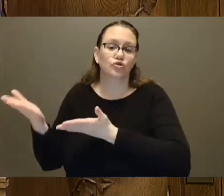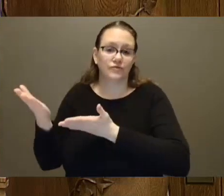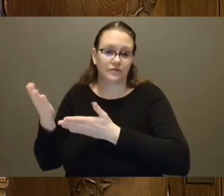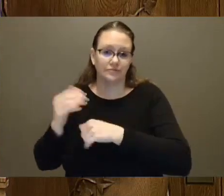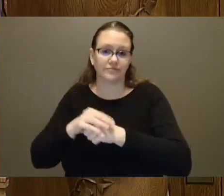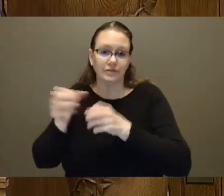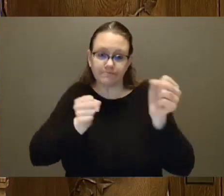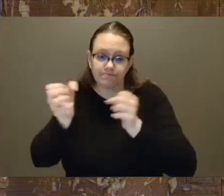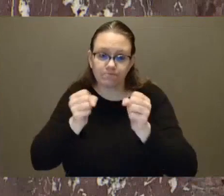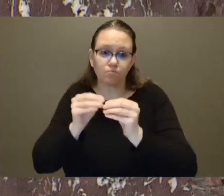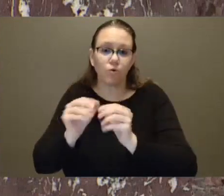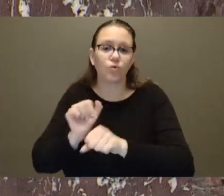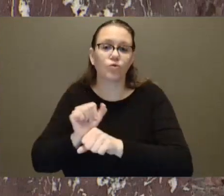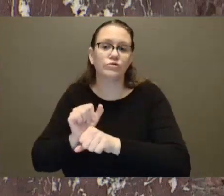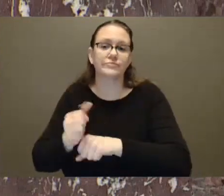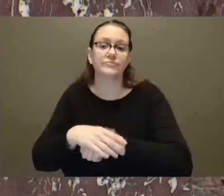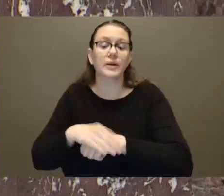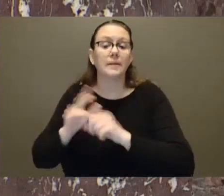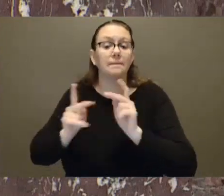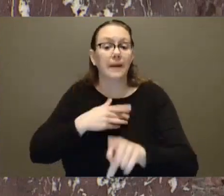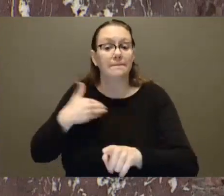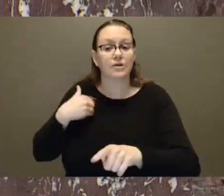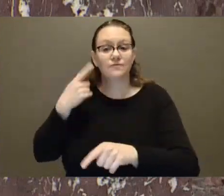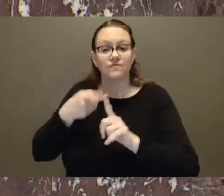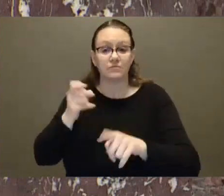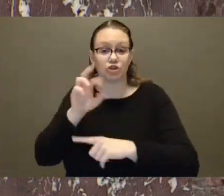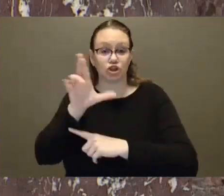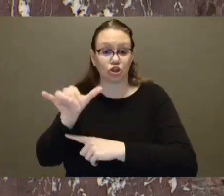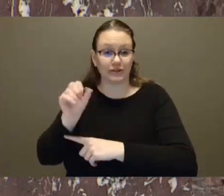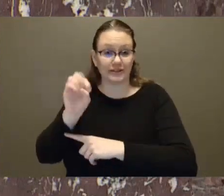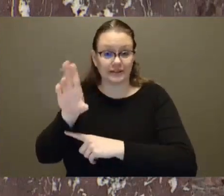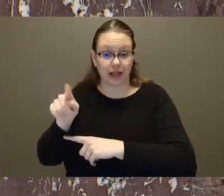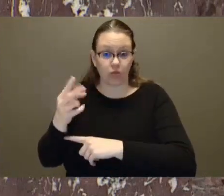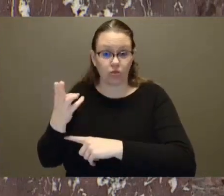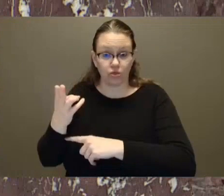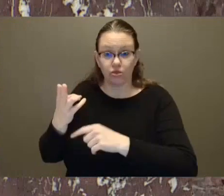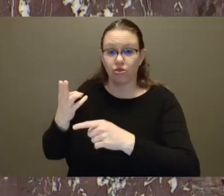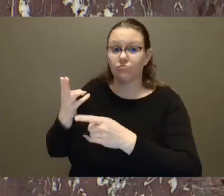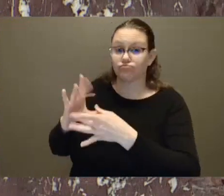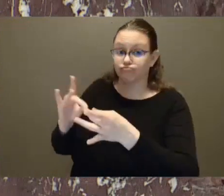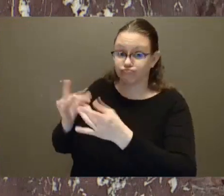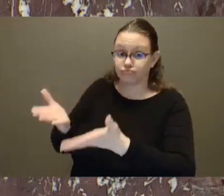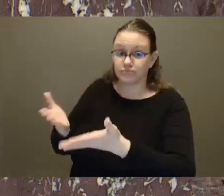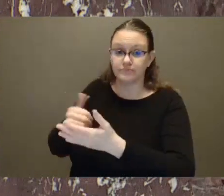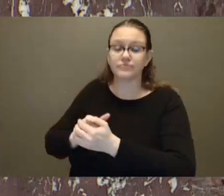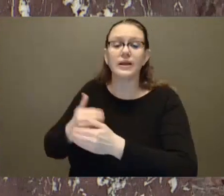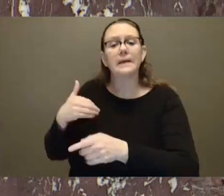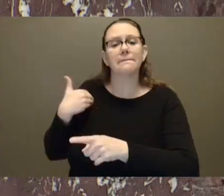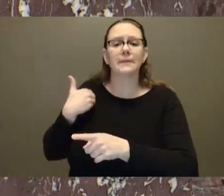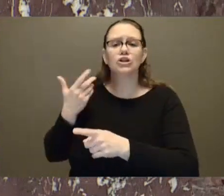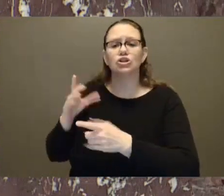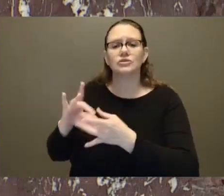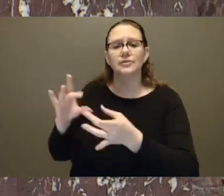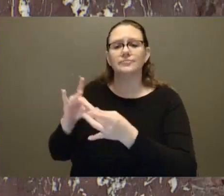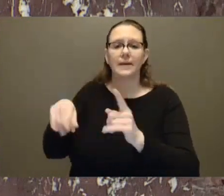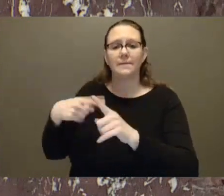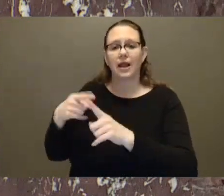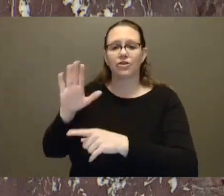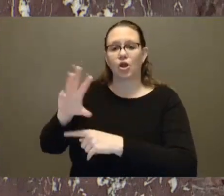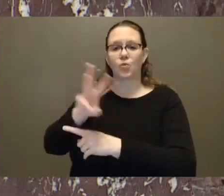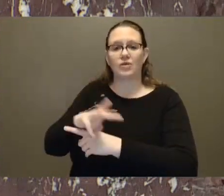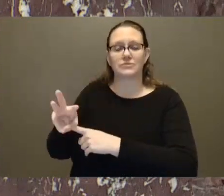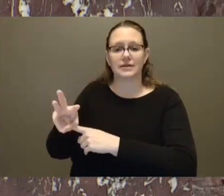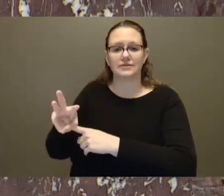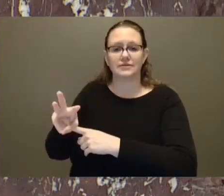Thank you, Honourable Speaker. The minister mentions her website. And I wonder how many youth actually access that website compared to this website. These